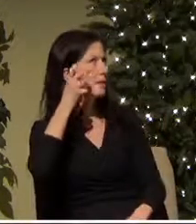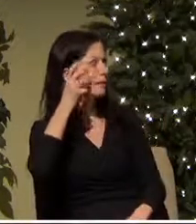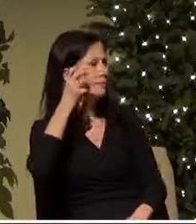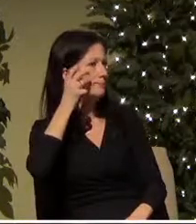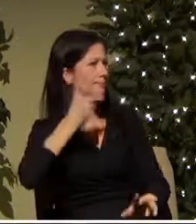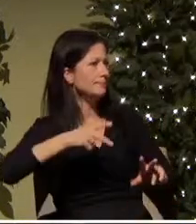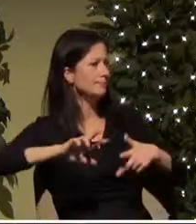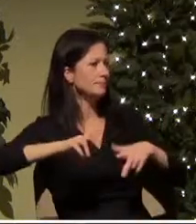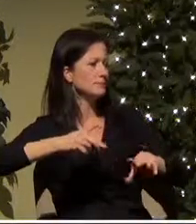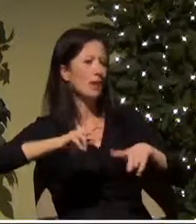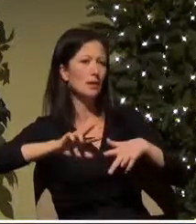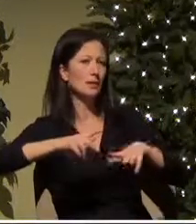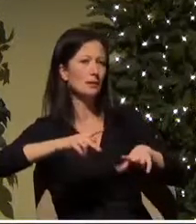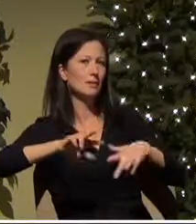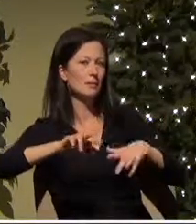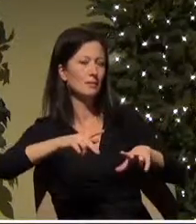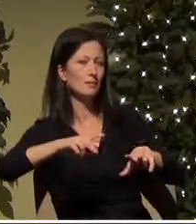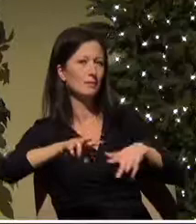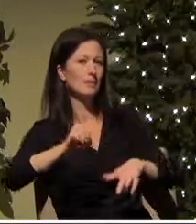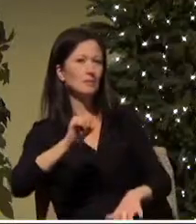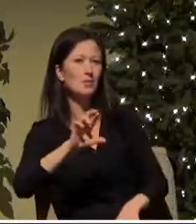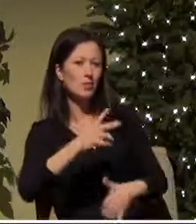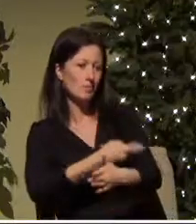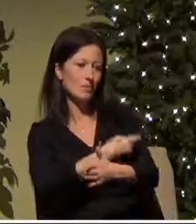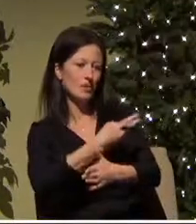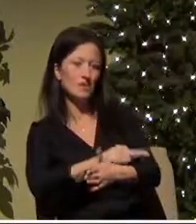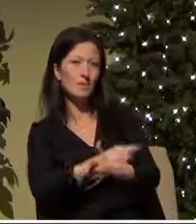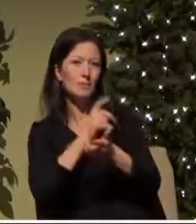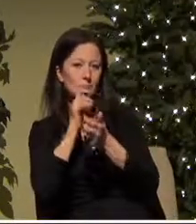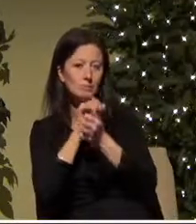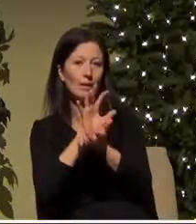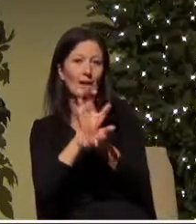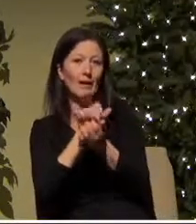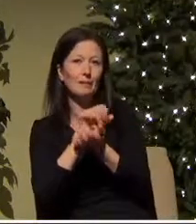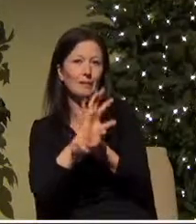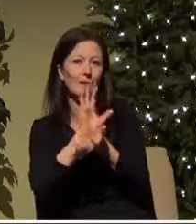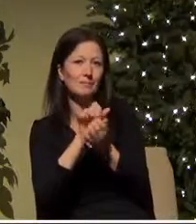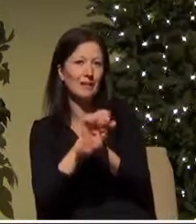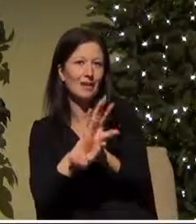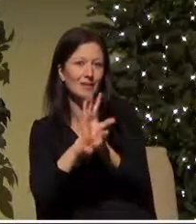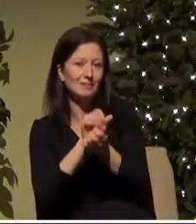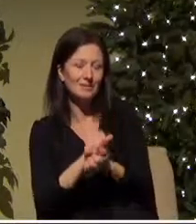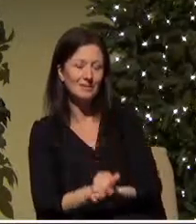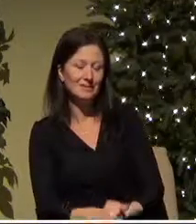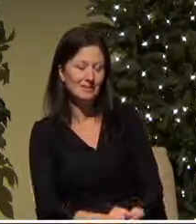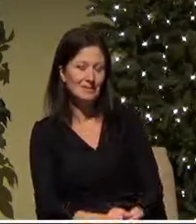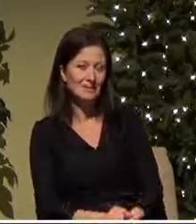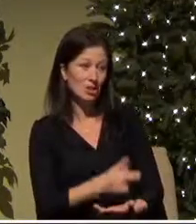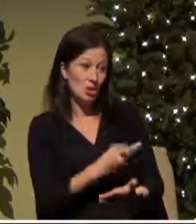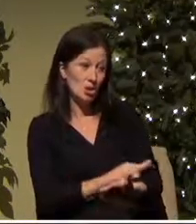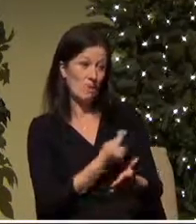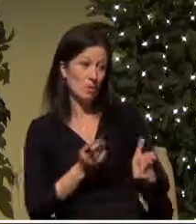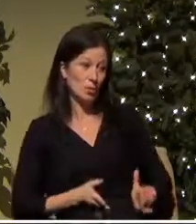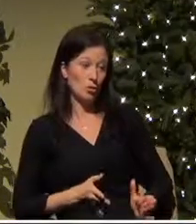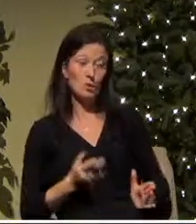have heard the braying of sheep and the bleeding of lambs as these shepherds returned to their cave